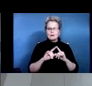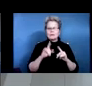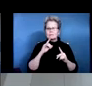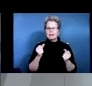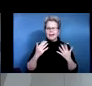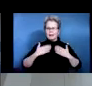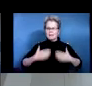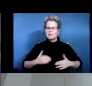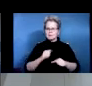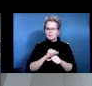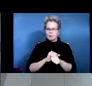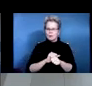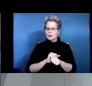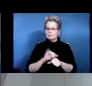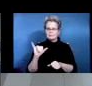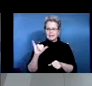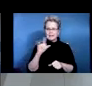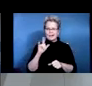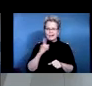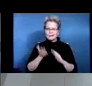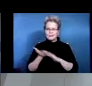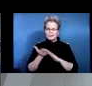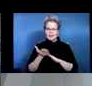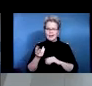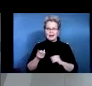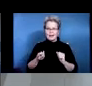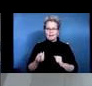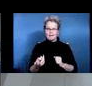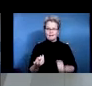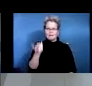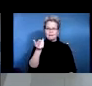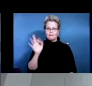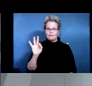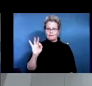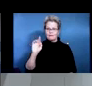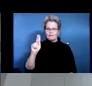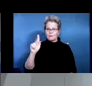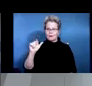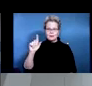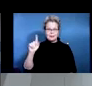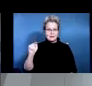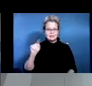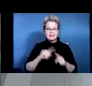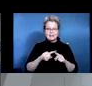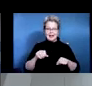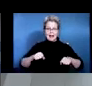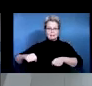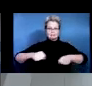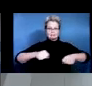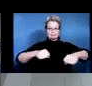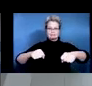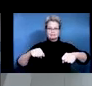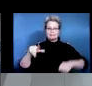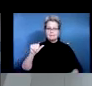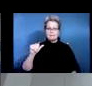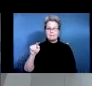such as a forklift, um, a forklift and a handheld pallet to move around furniture throughout the day. So when presenting him with the idea